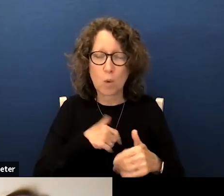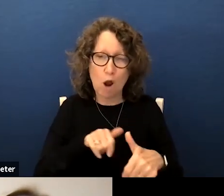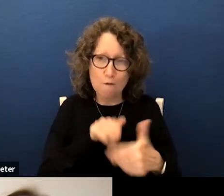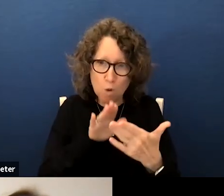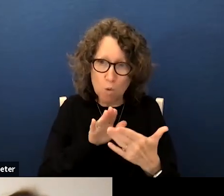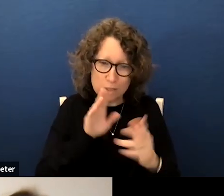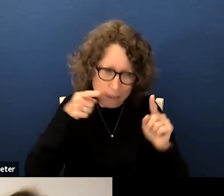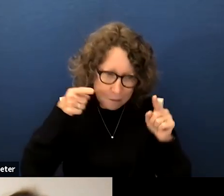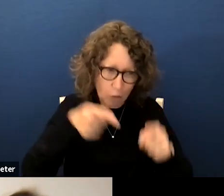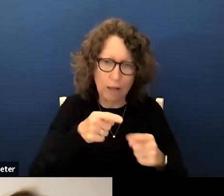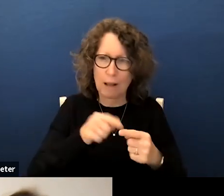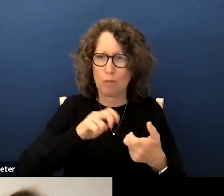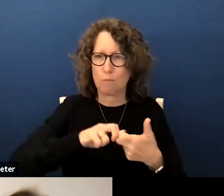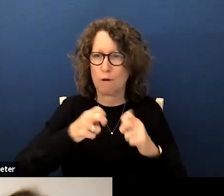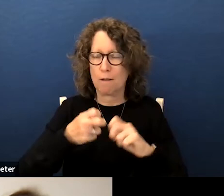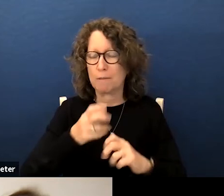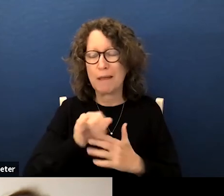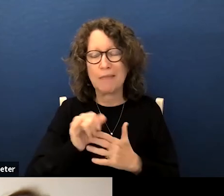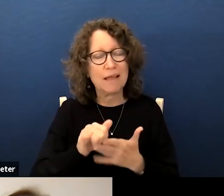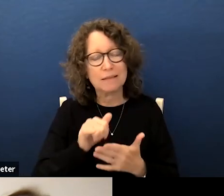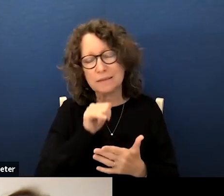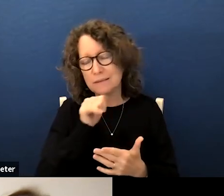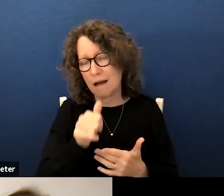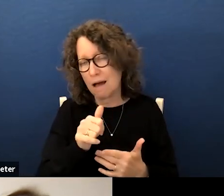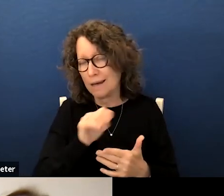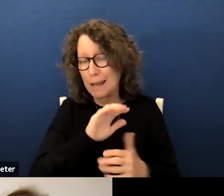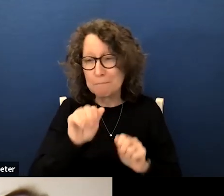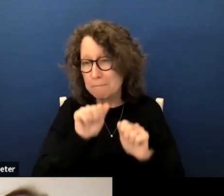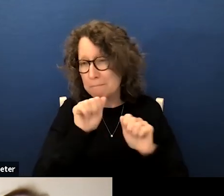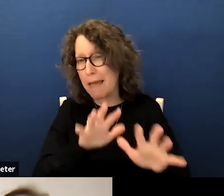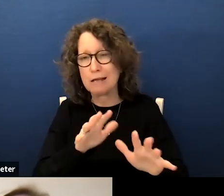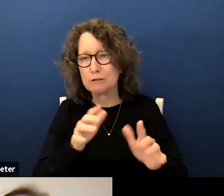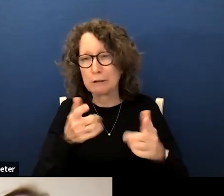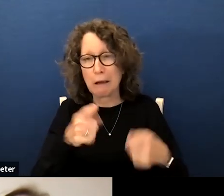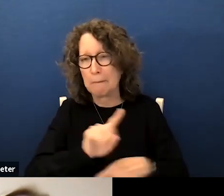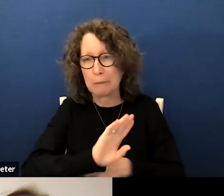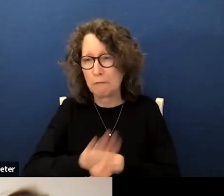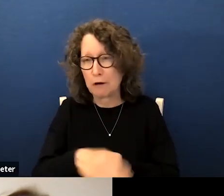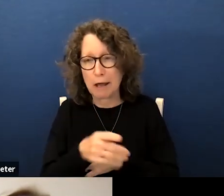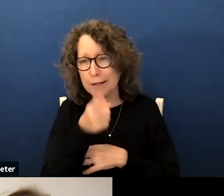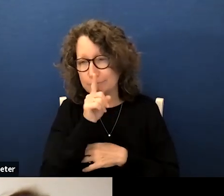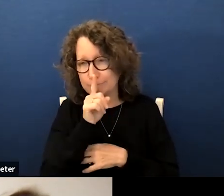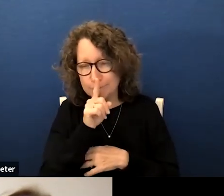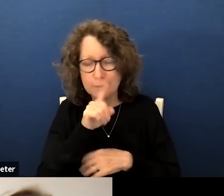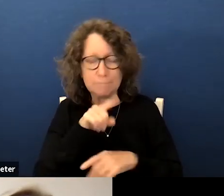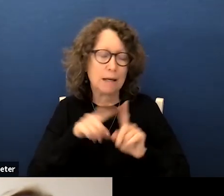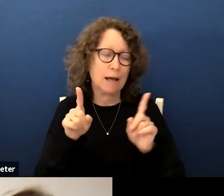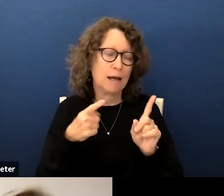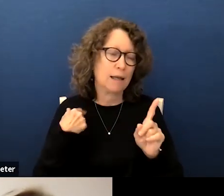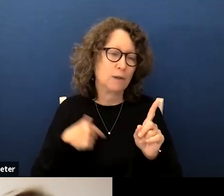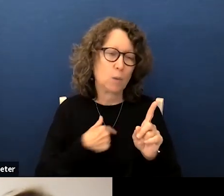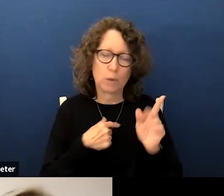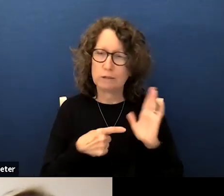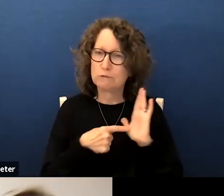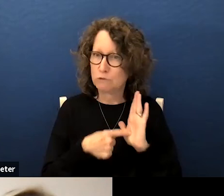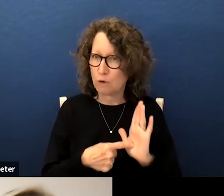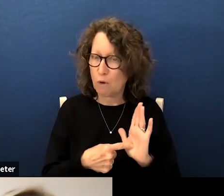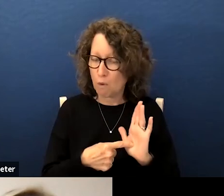the problem that does not have magically and overnight but we feel very